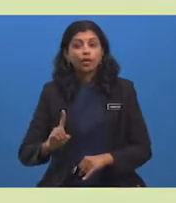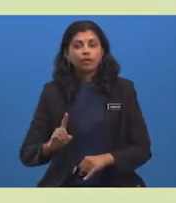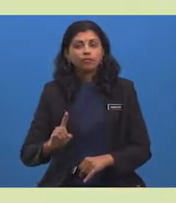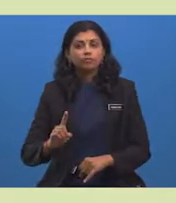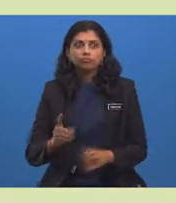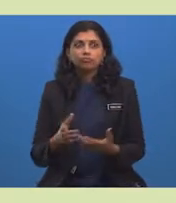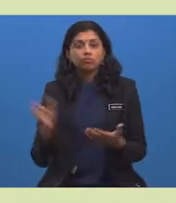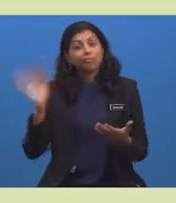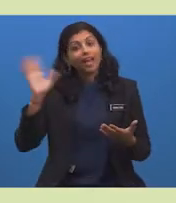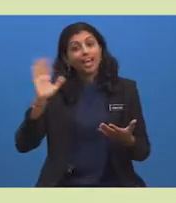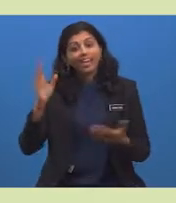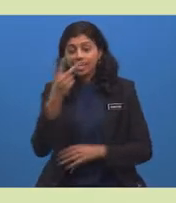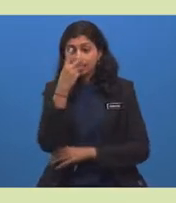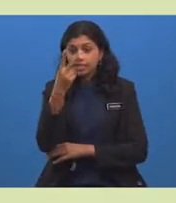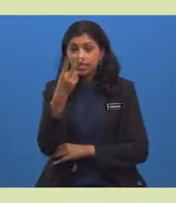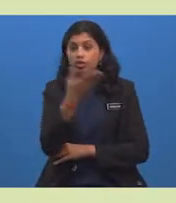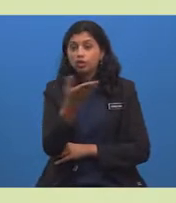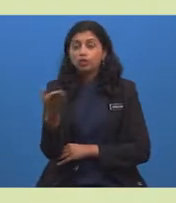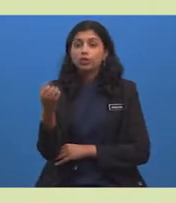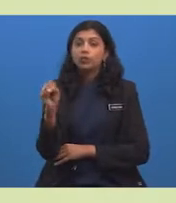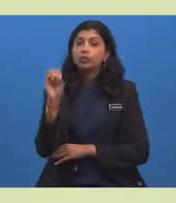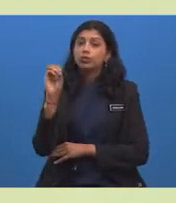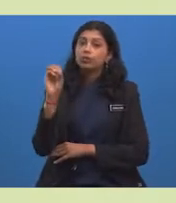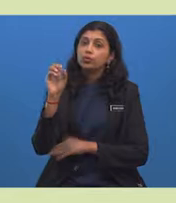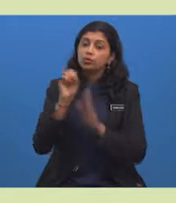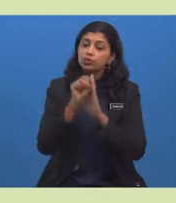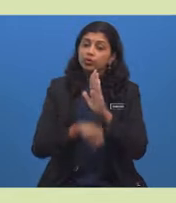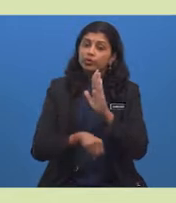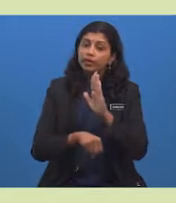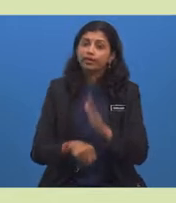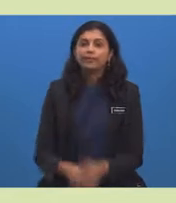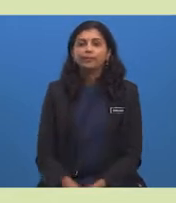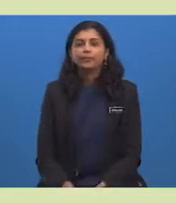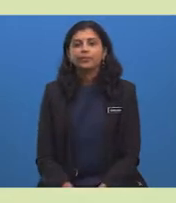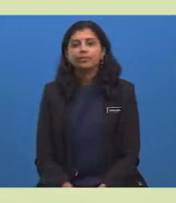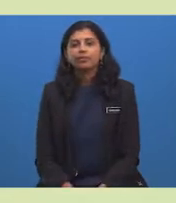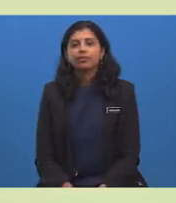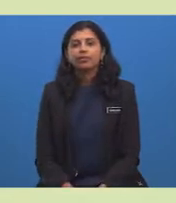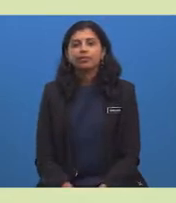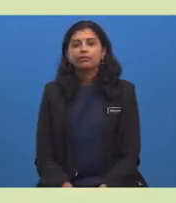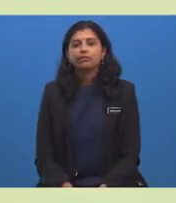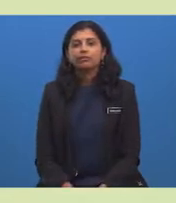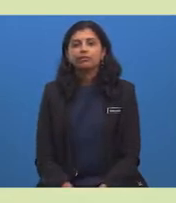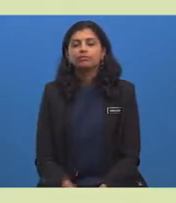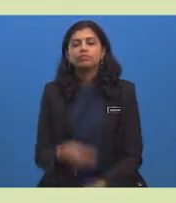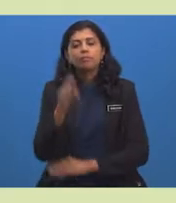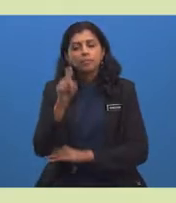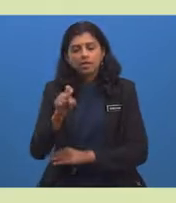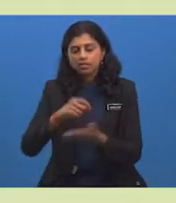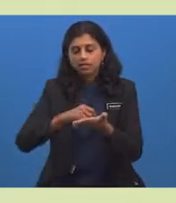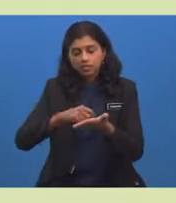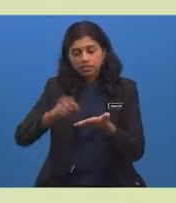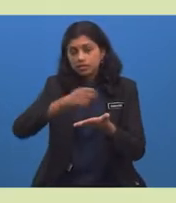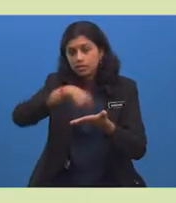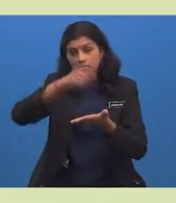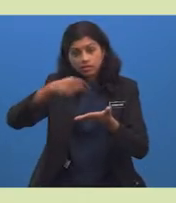write the closing. 10. You can use the informal phrase like, Bye! See you soon!